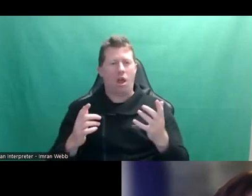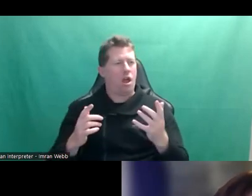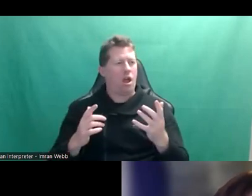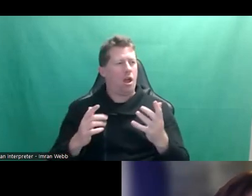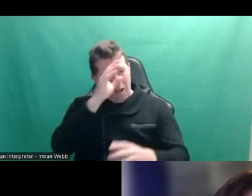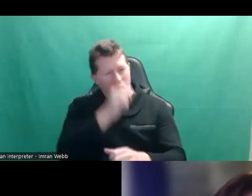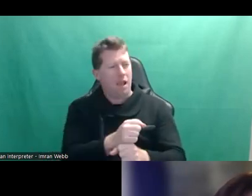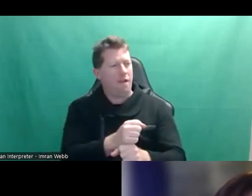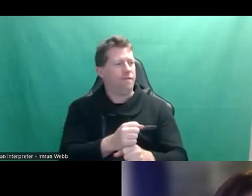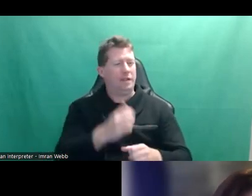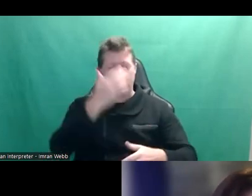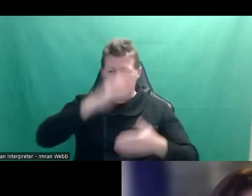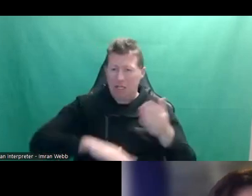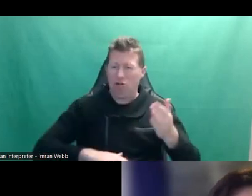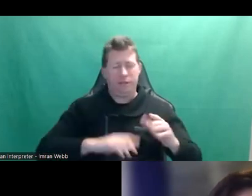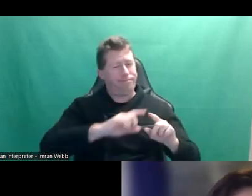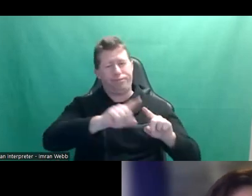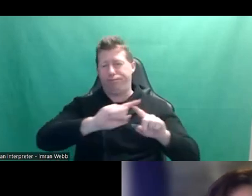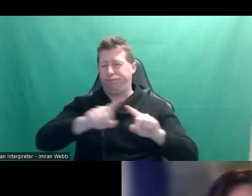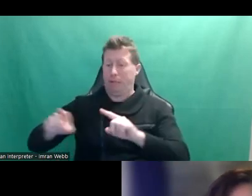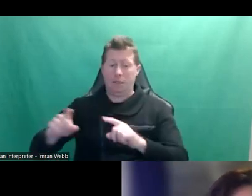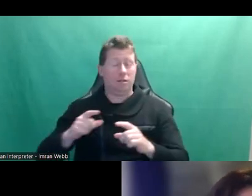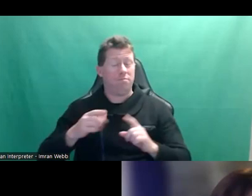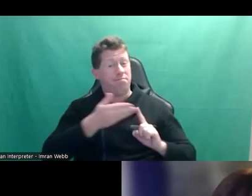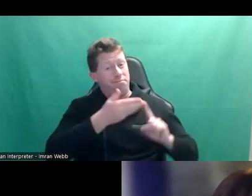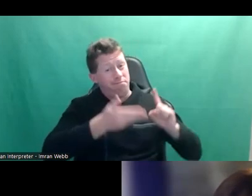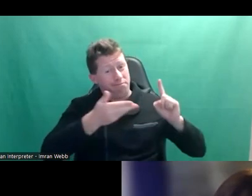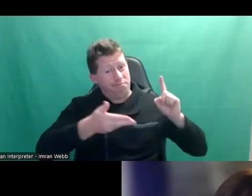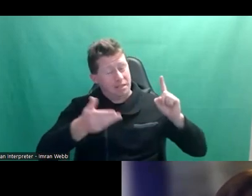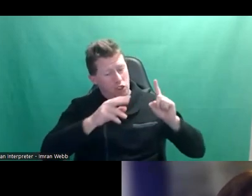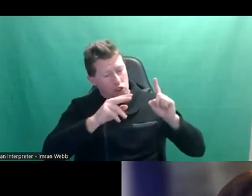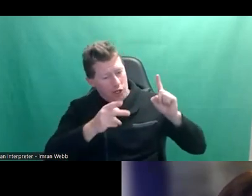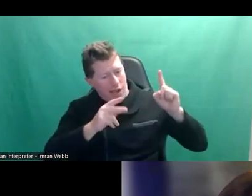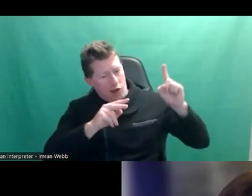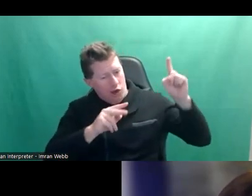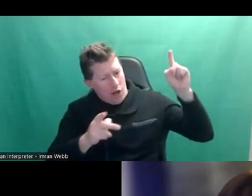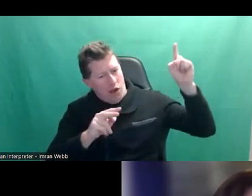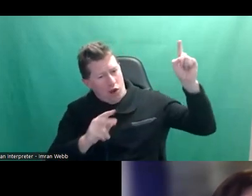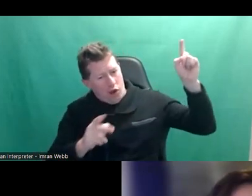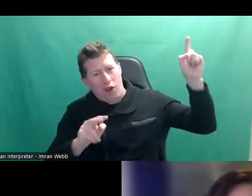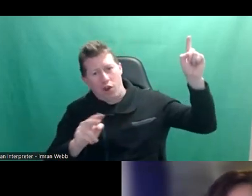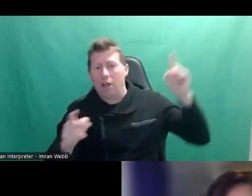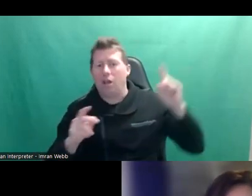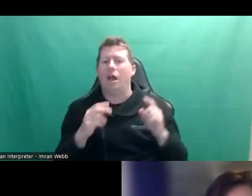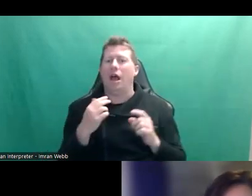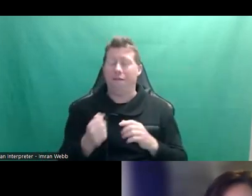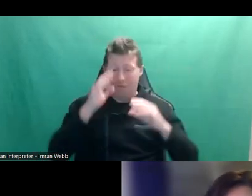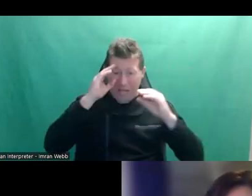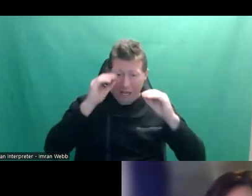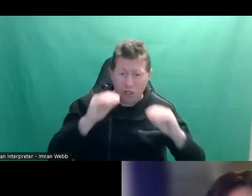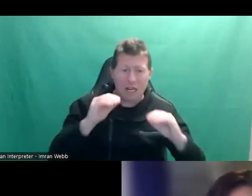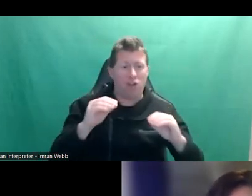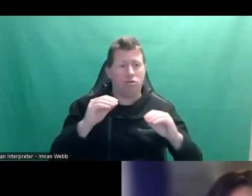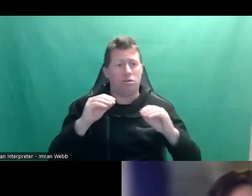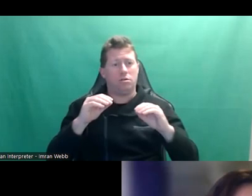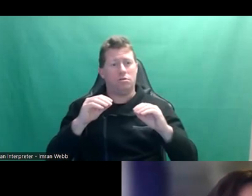experiences that changes. It's, it's generational. Um, it's based on, on education and literacy and health